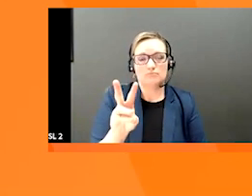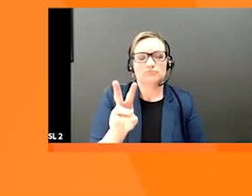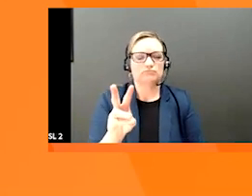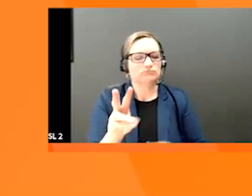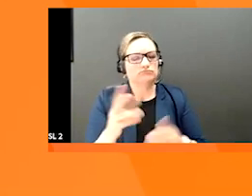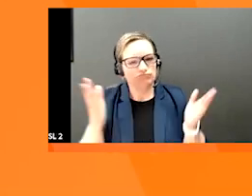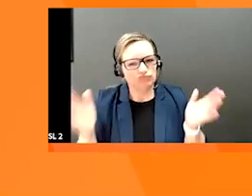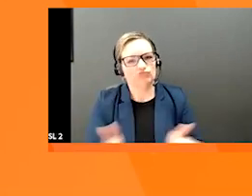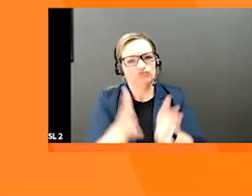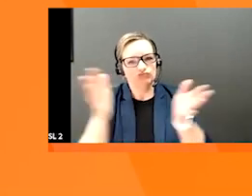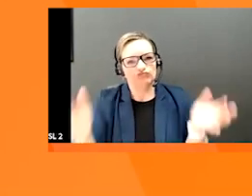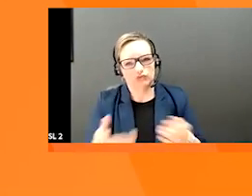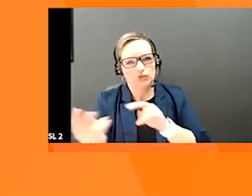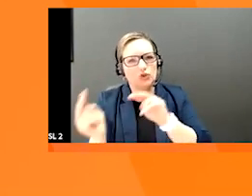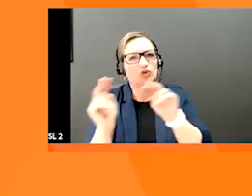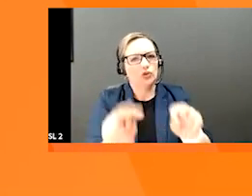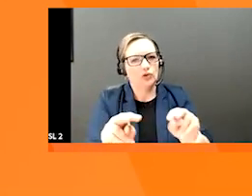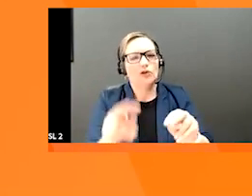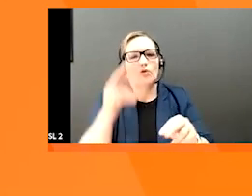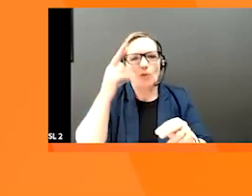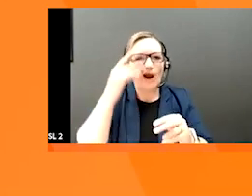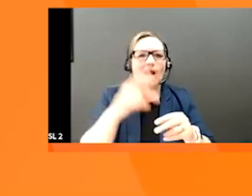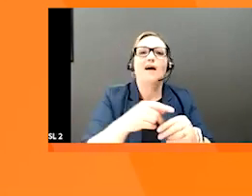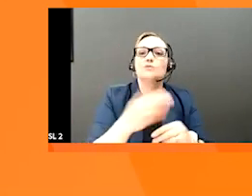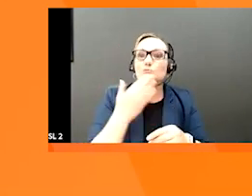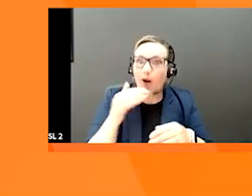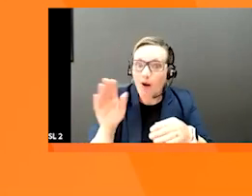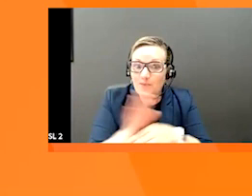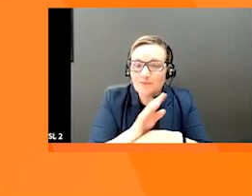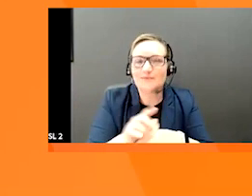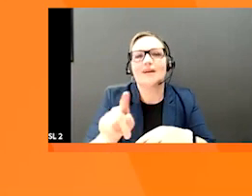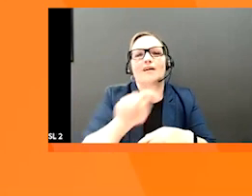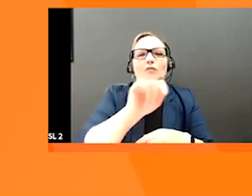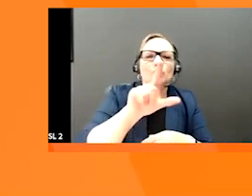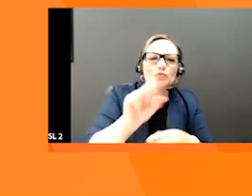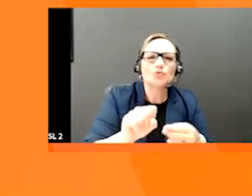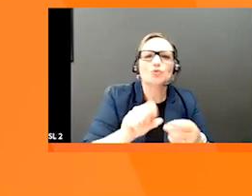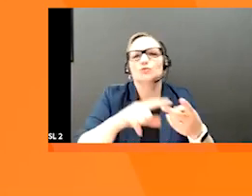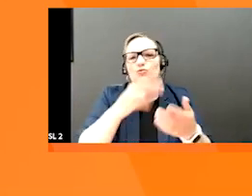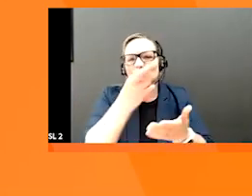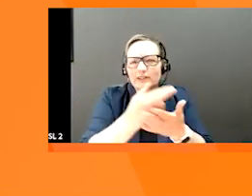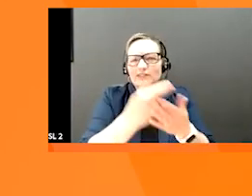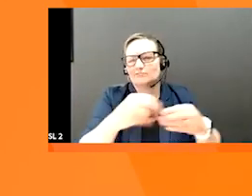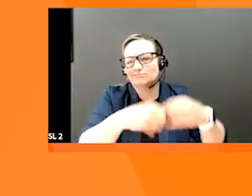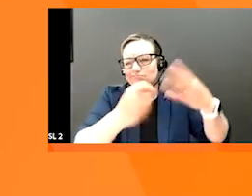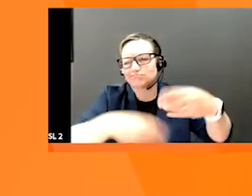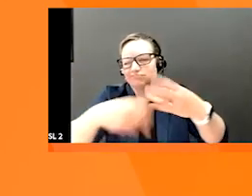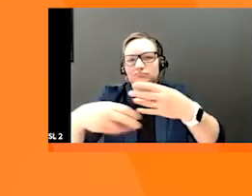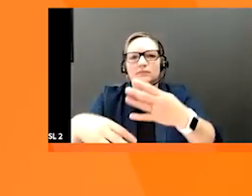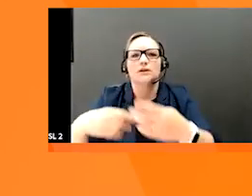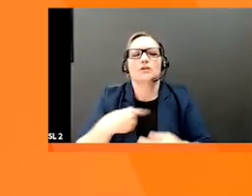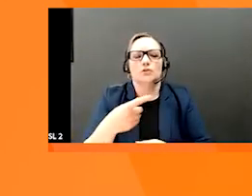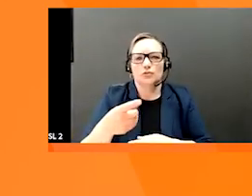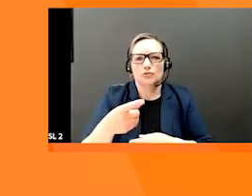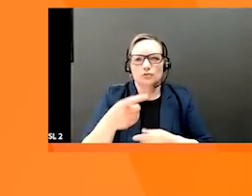dedicated to small business tools and resources. You can find information about what we do, our small